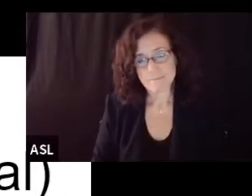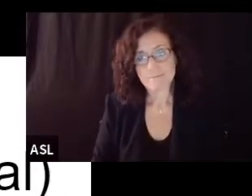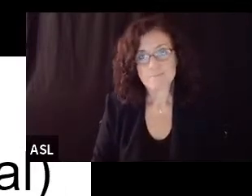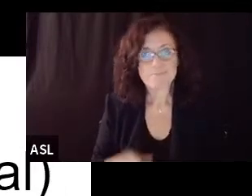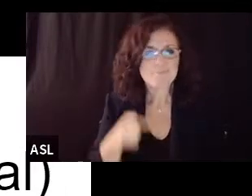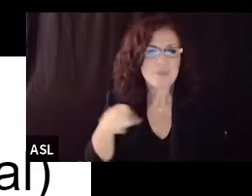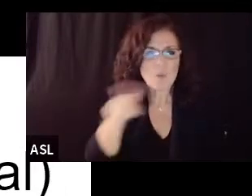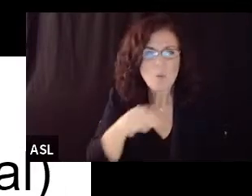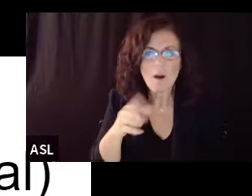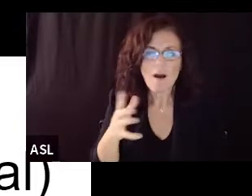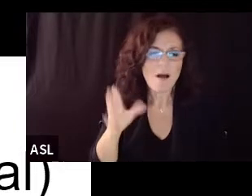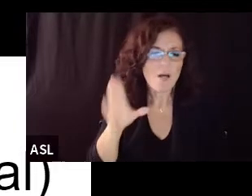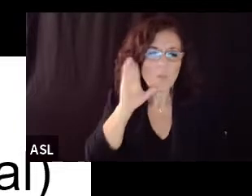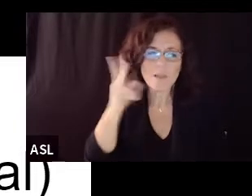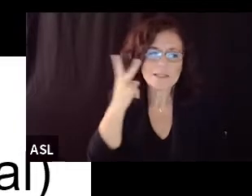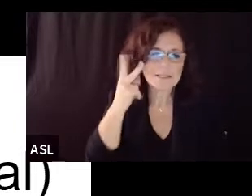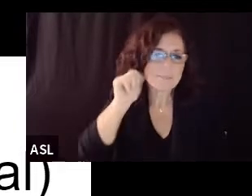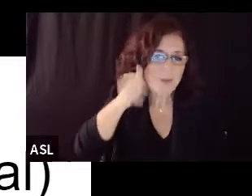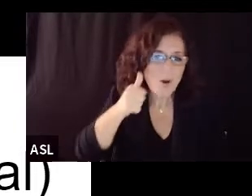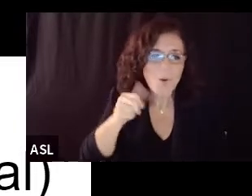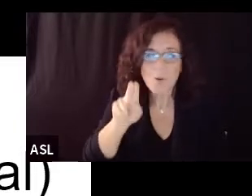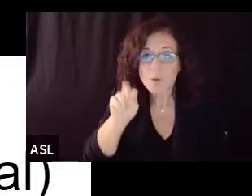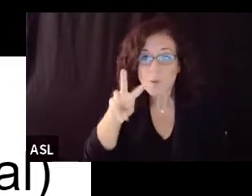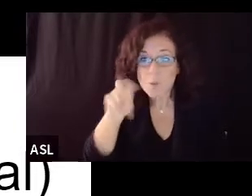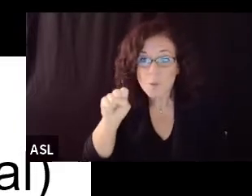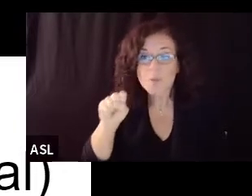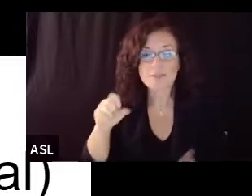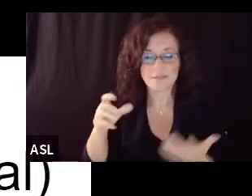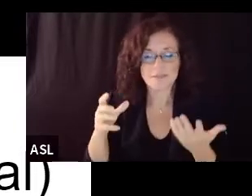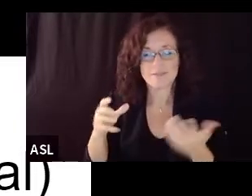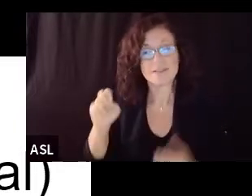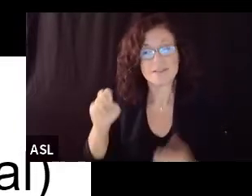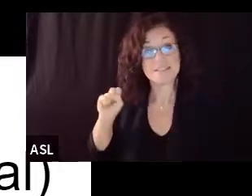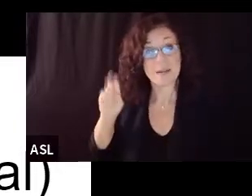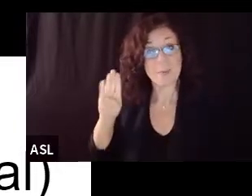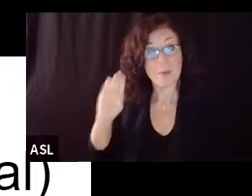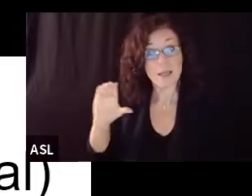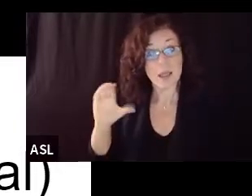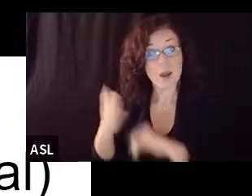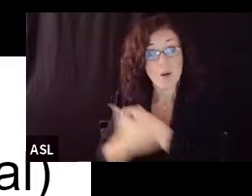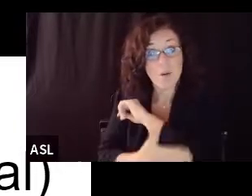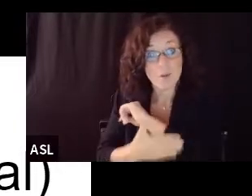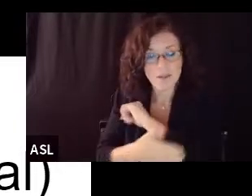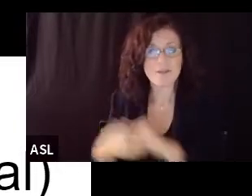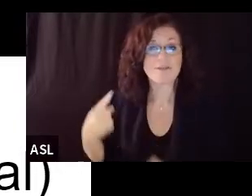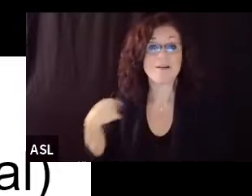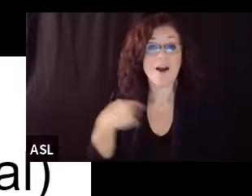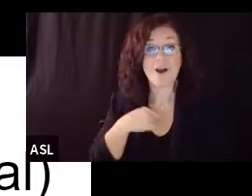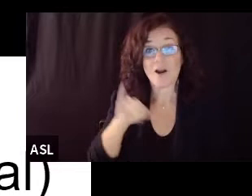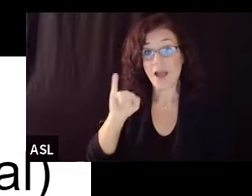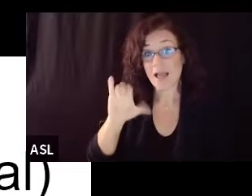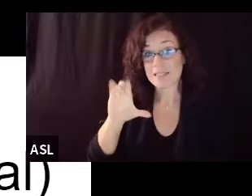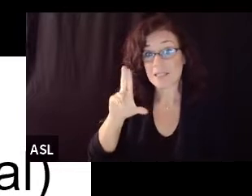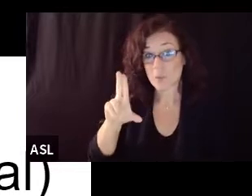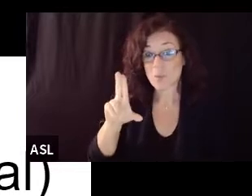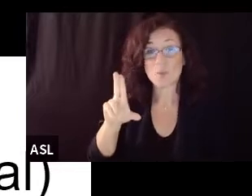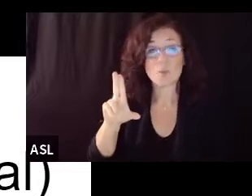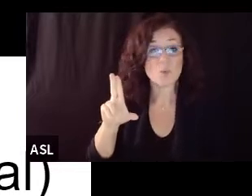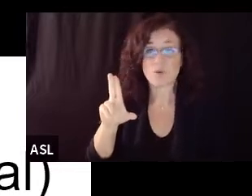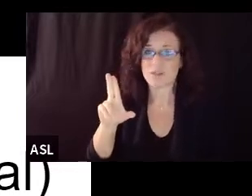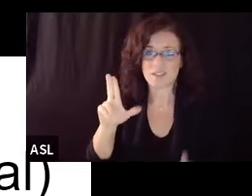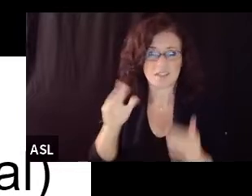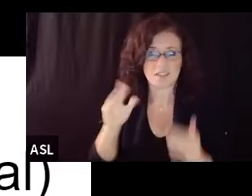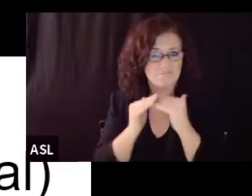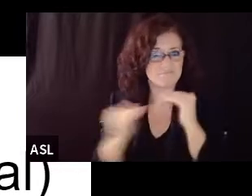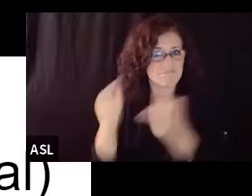likely tomorrow that our county's adjusted um ICU capacity has unfortunately crossed that threshold